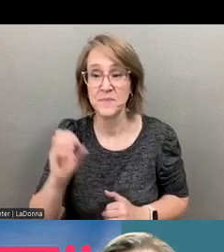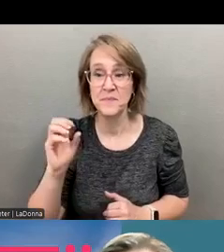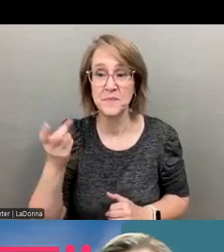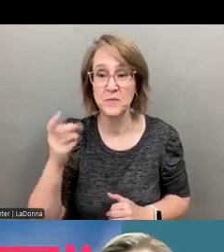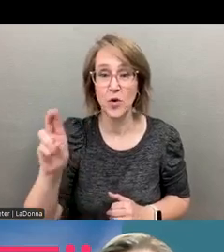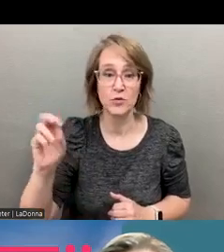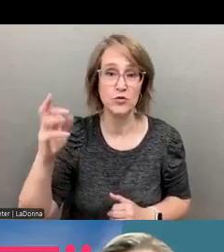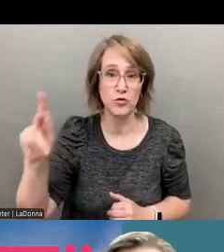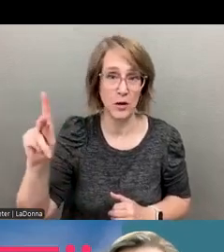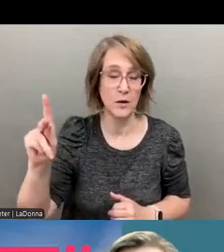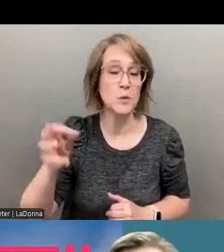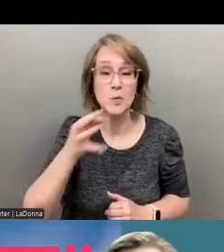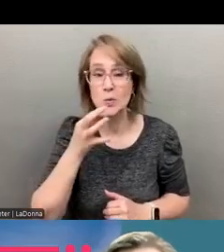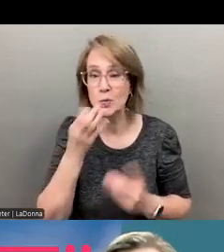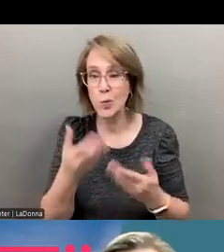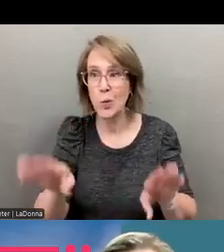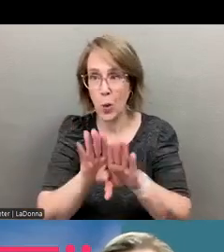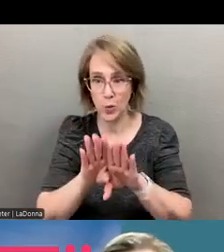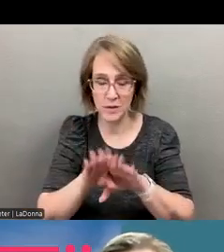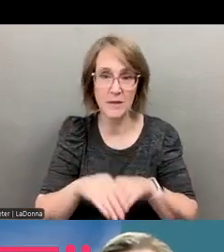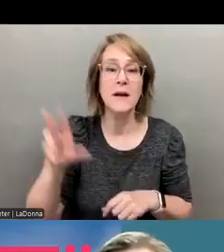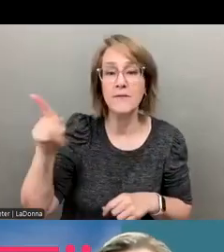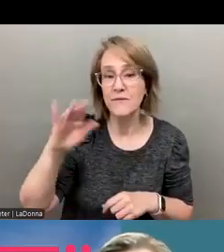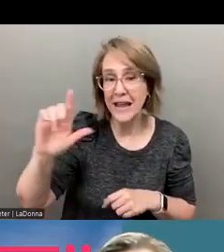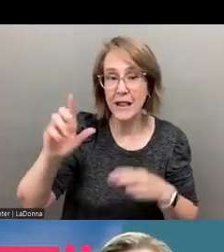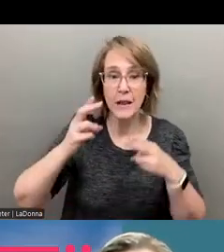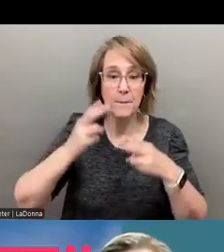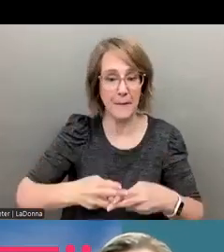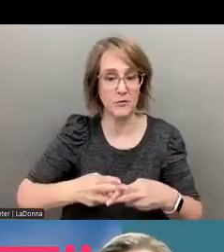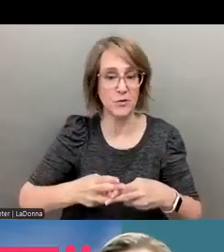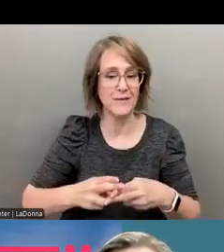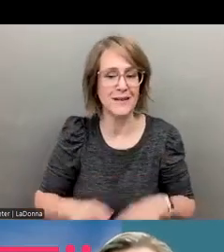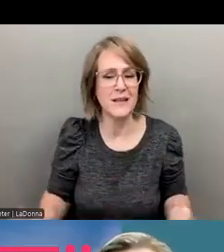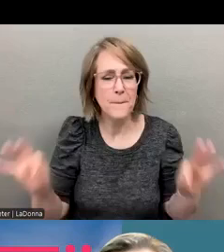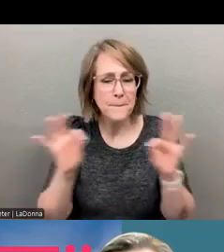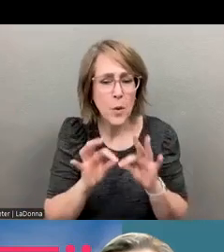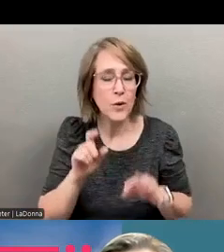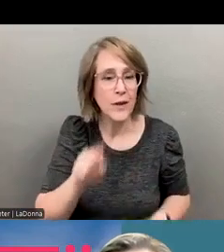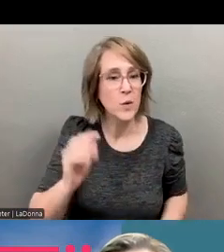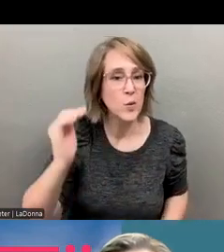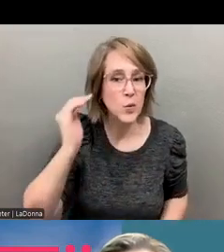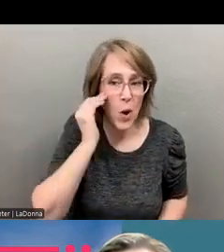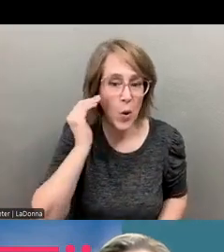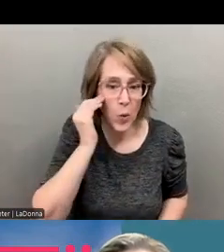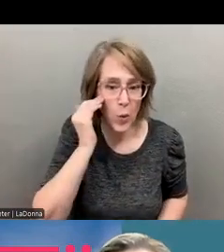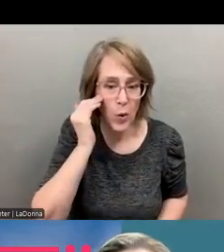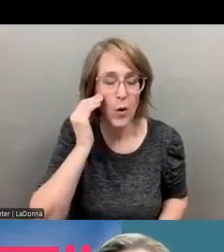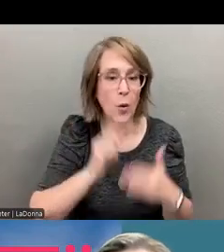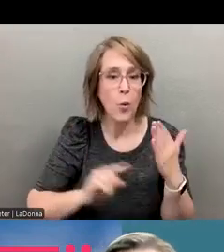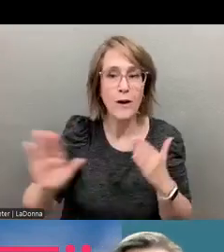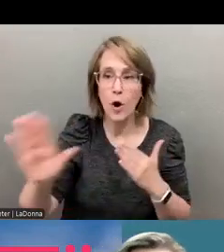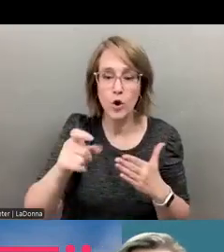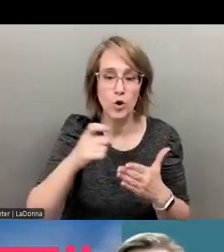piece as we're getting ready to close, as we were covering that Phil said, it's just really important to, uh, know, um, and know what your